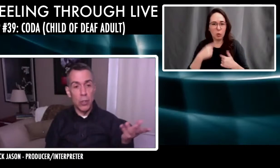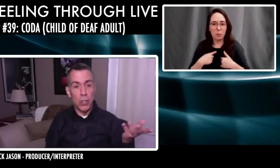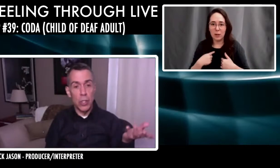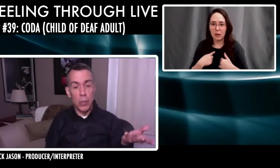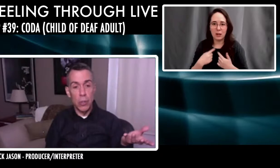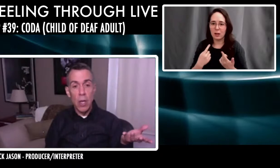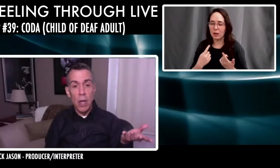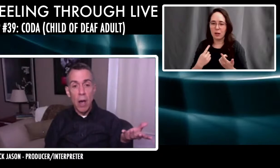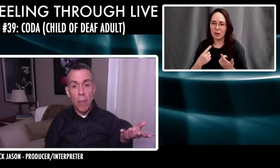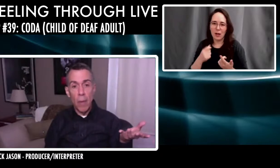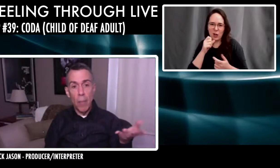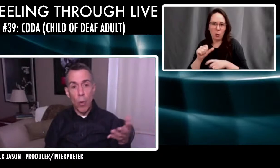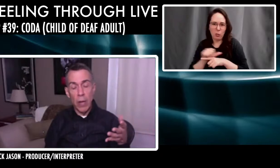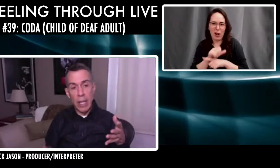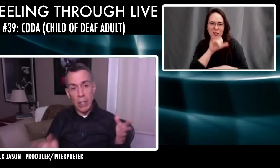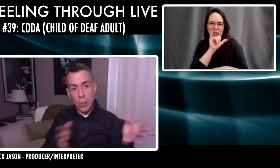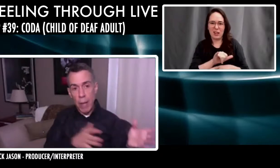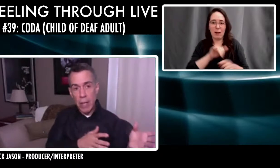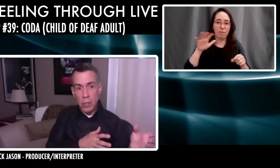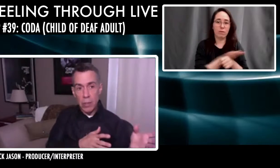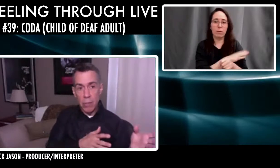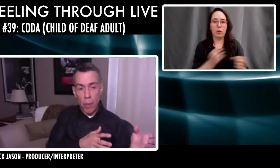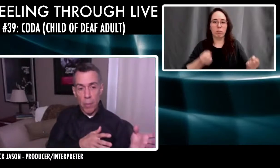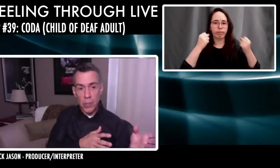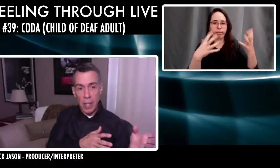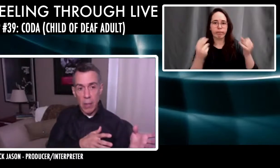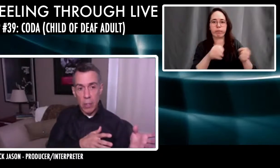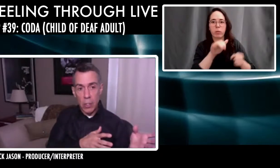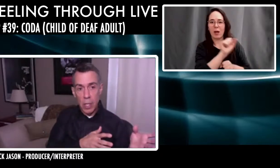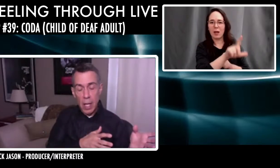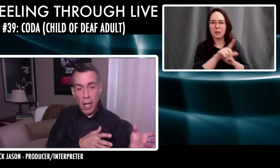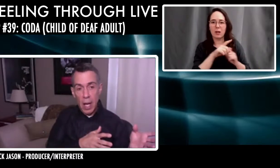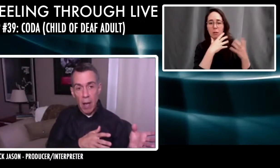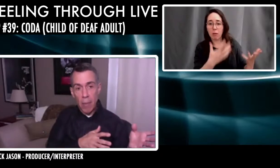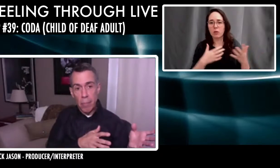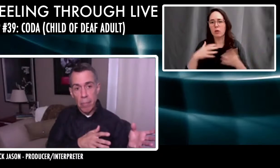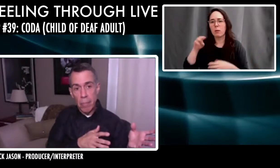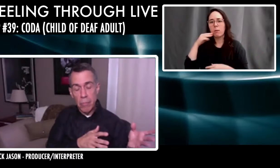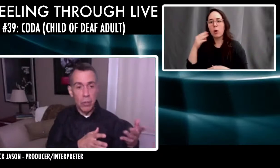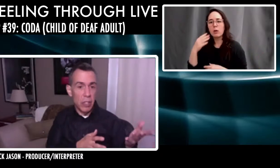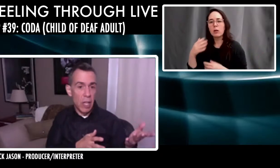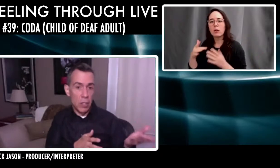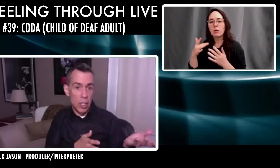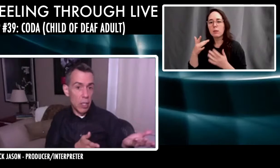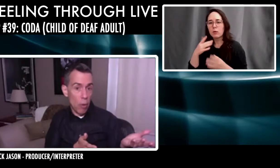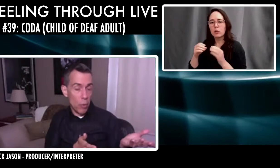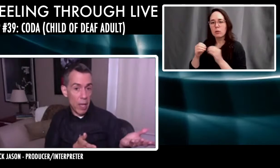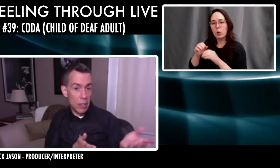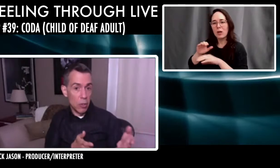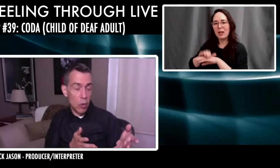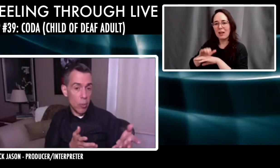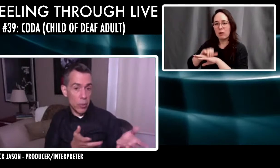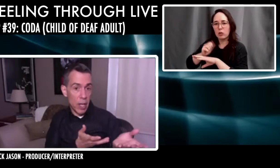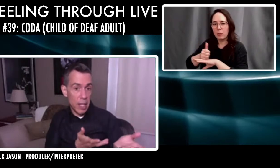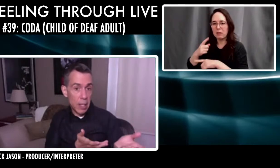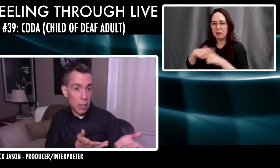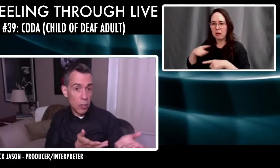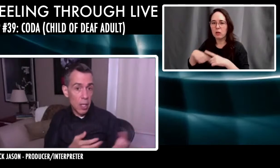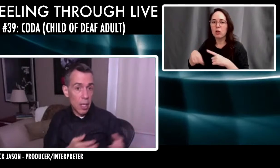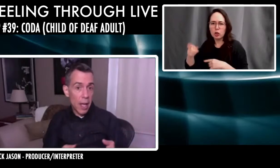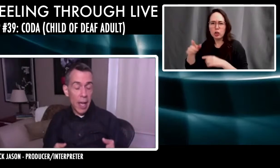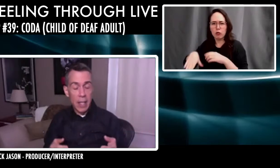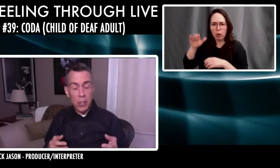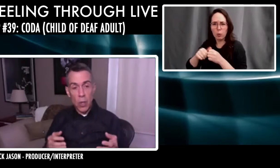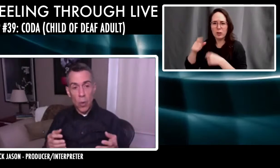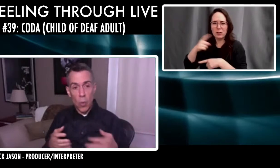Marley chooses to use a more English based form of sign language. Um, she'll say that she didn't grow up with ASL, she grew up with signed English.